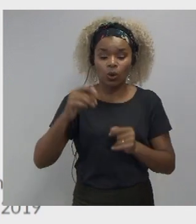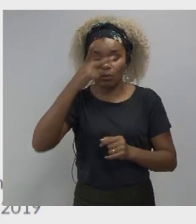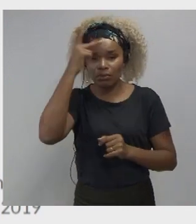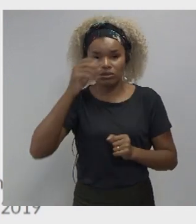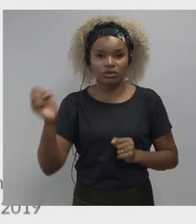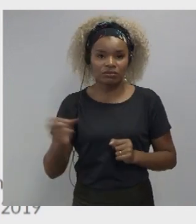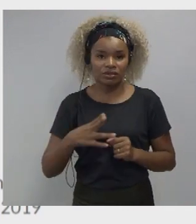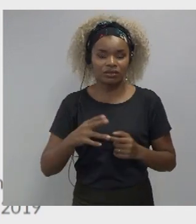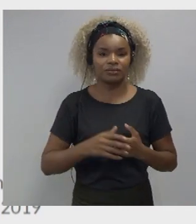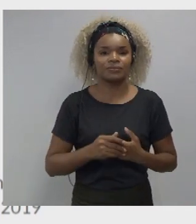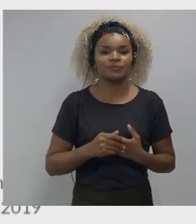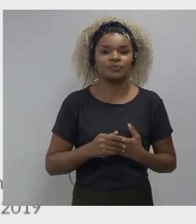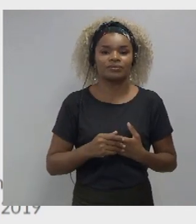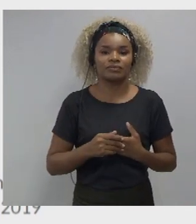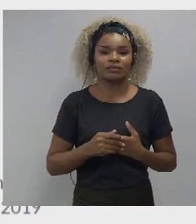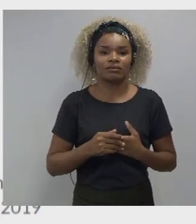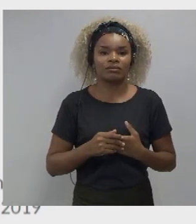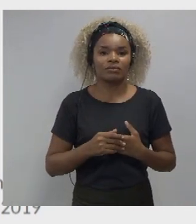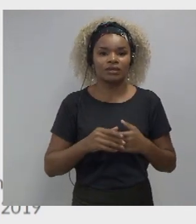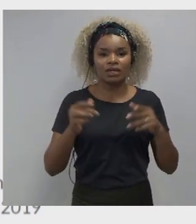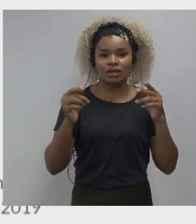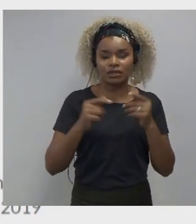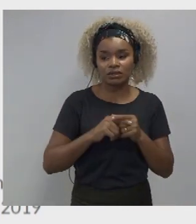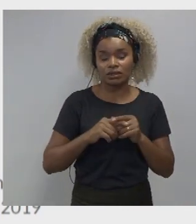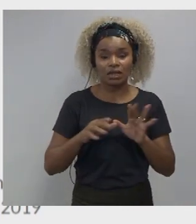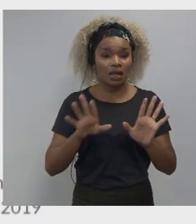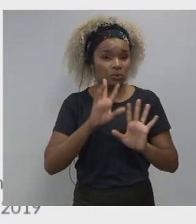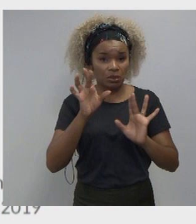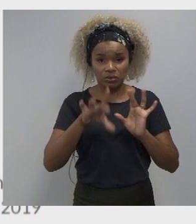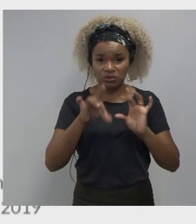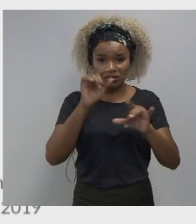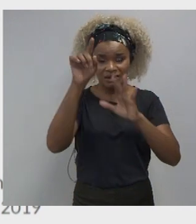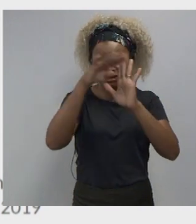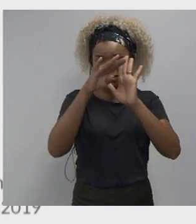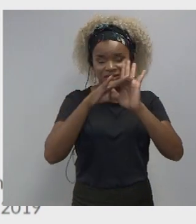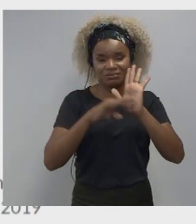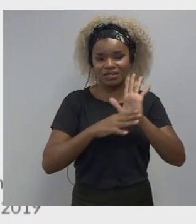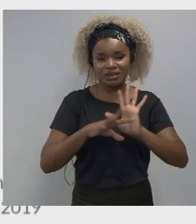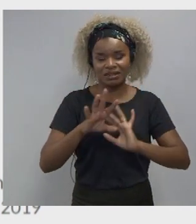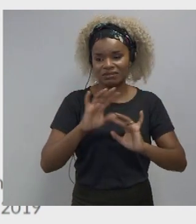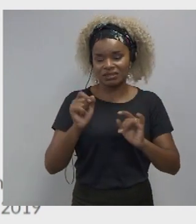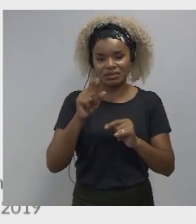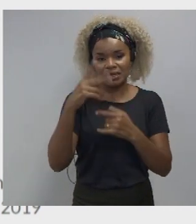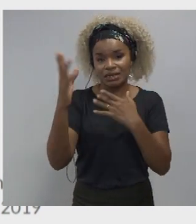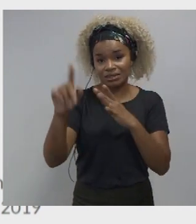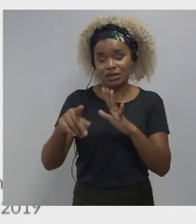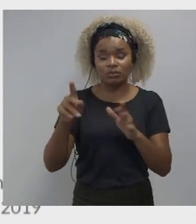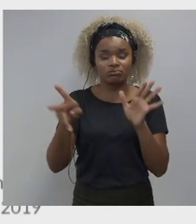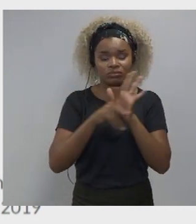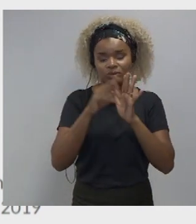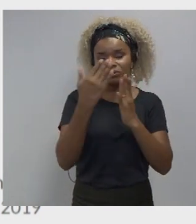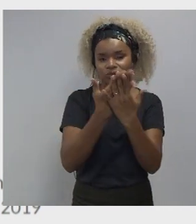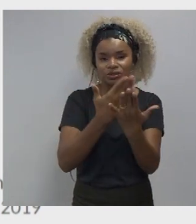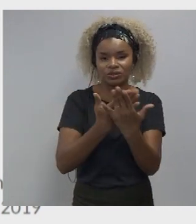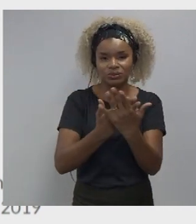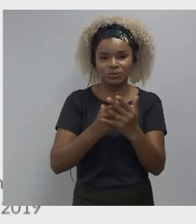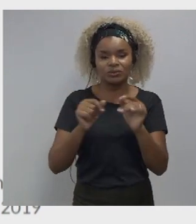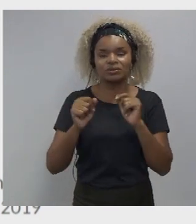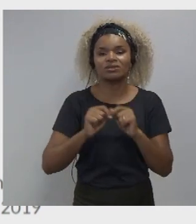people um I didn't choose these traits they were in the study so agreeableness